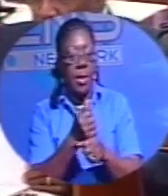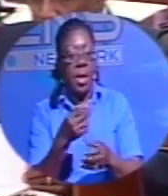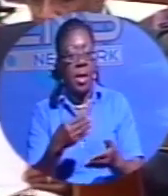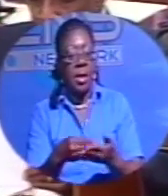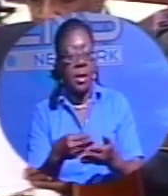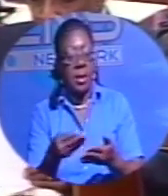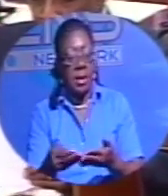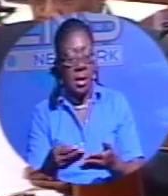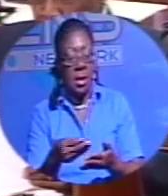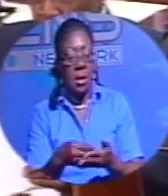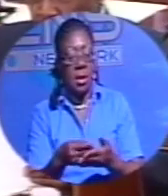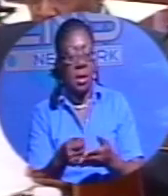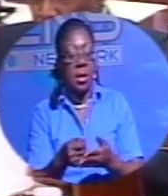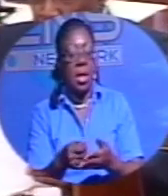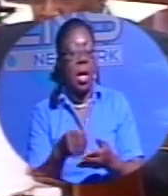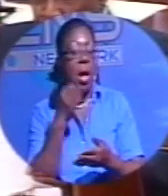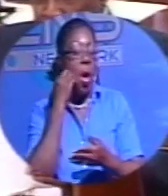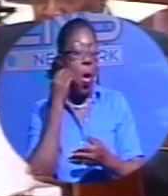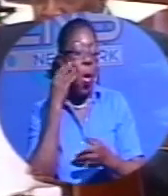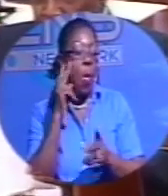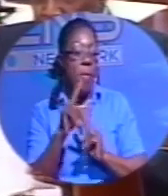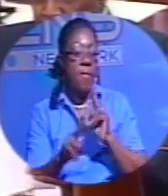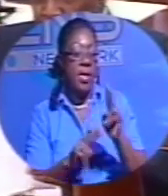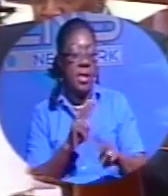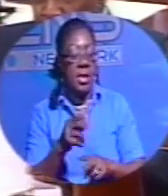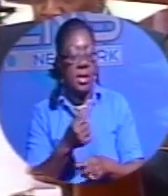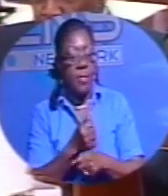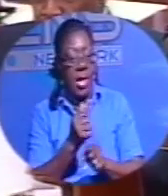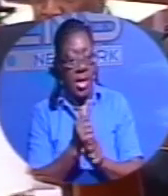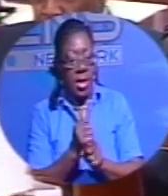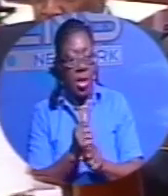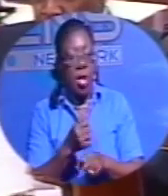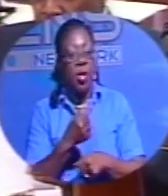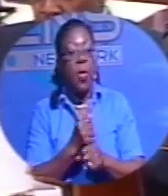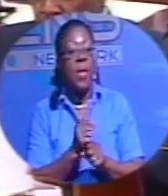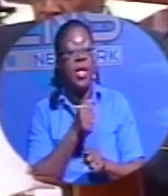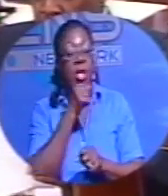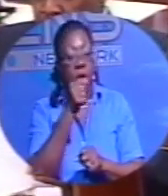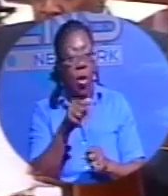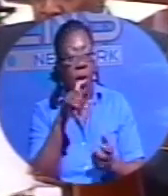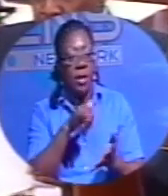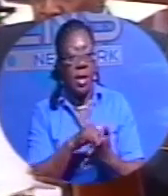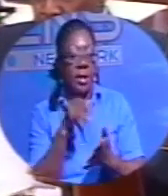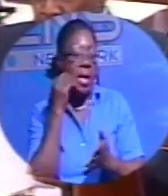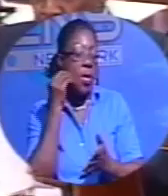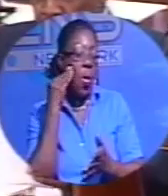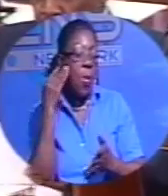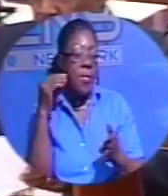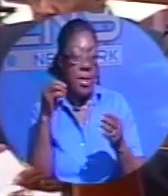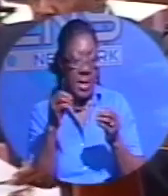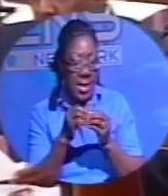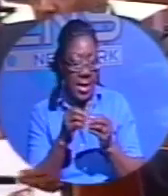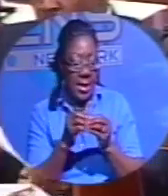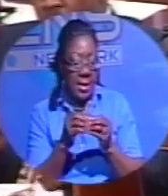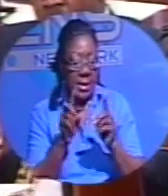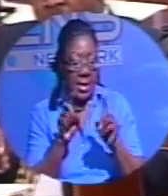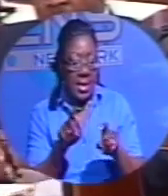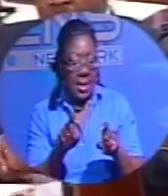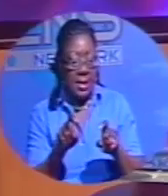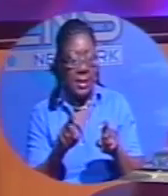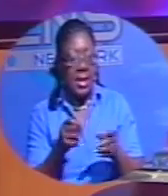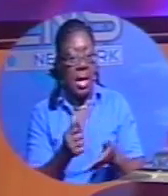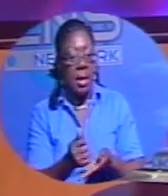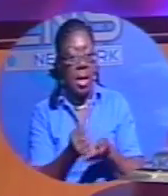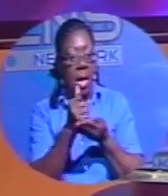eligible, a home visit is made to verify the information after which the person is enrolled in the program.